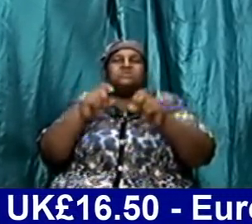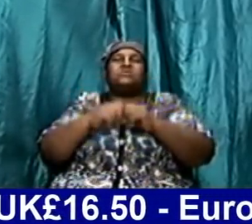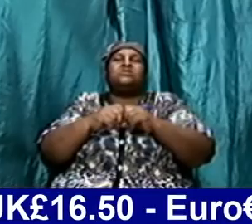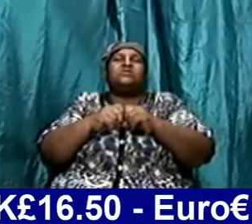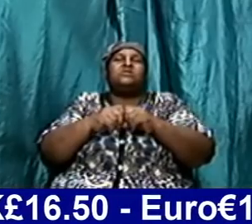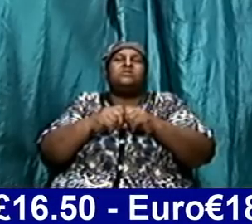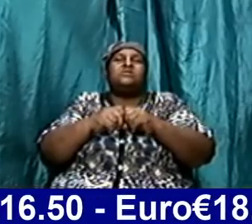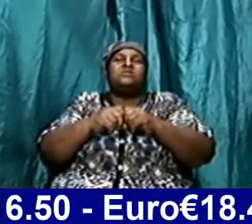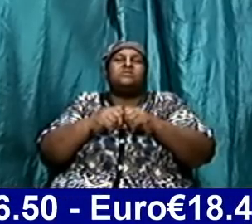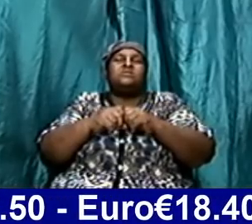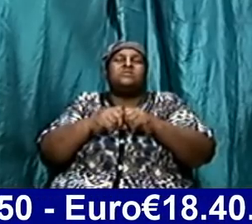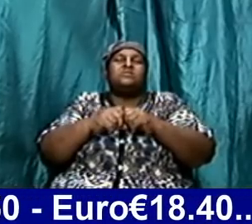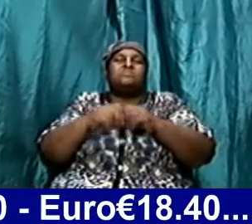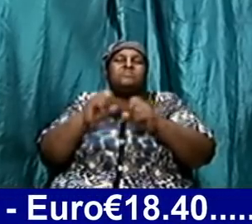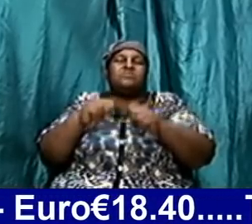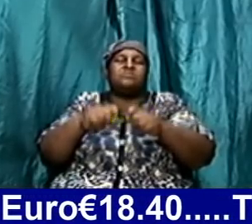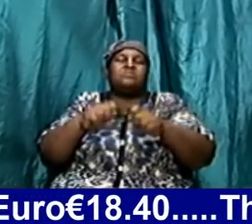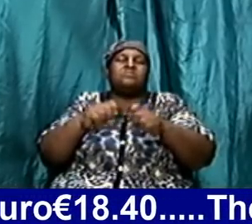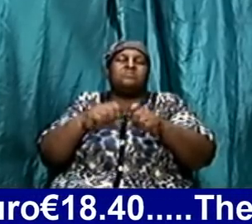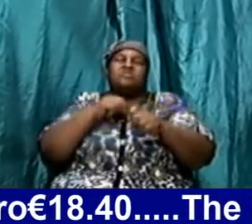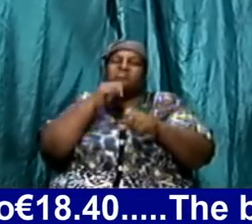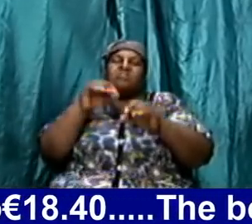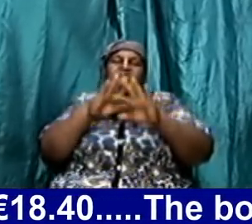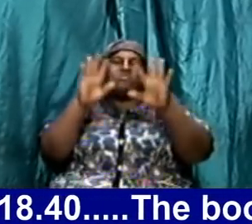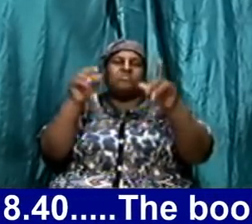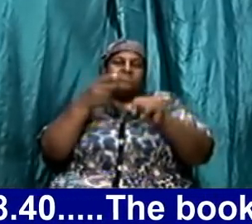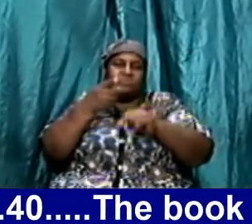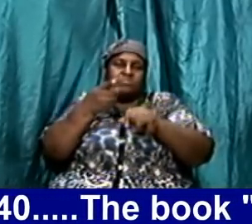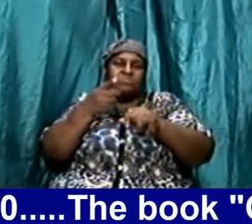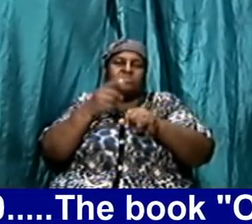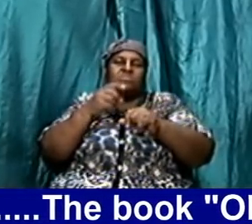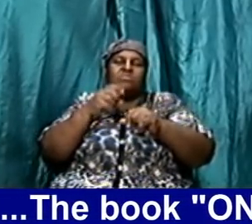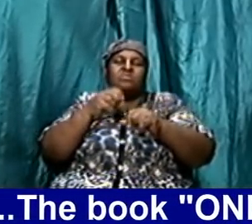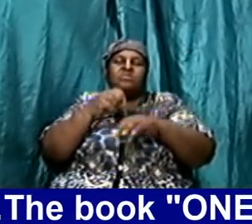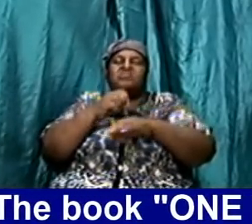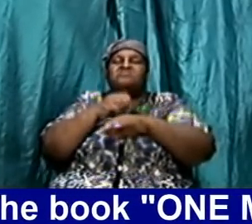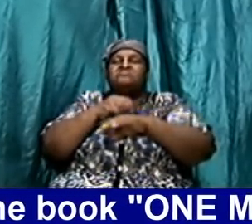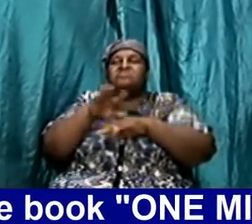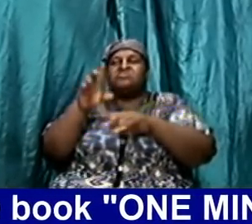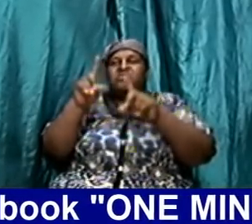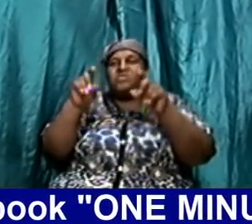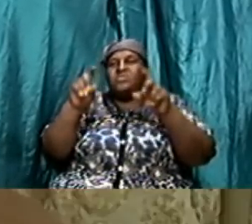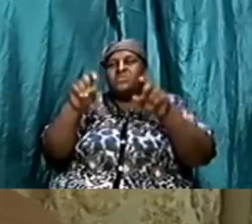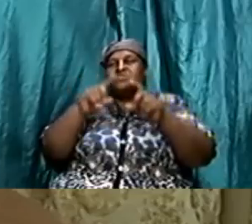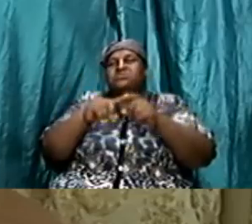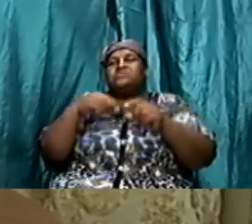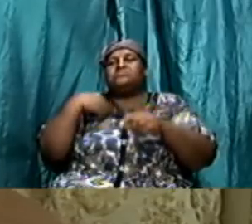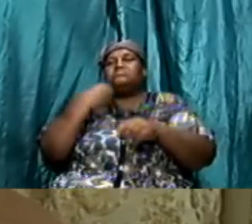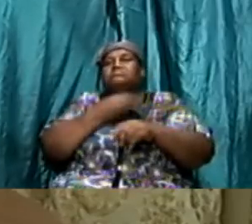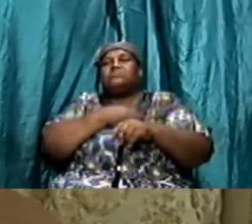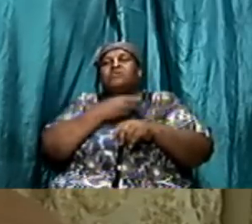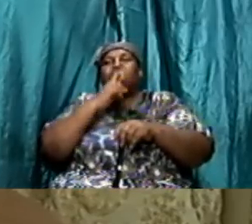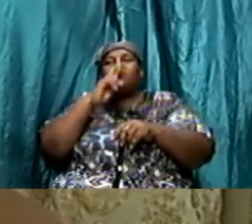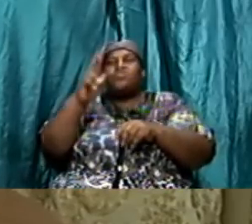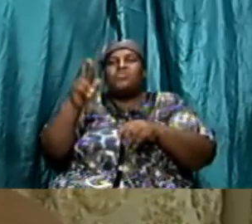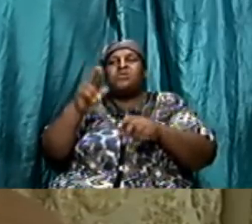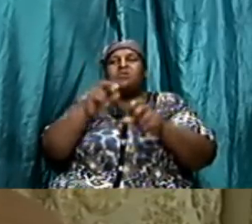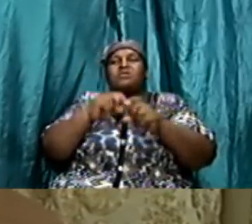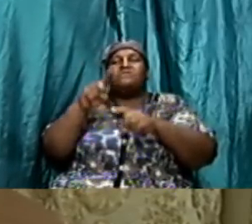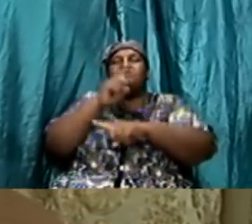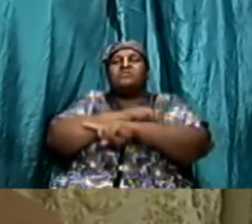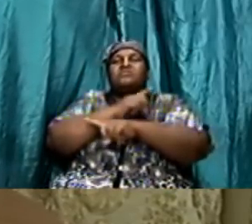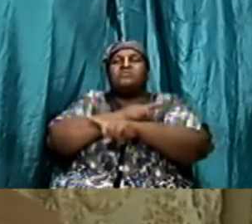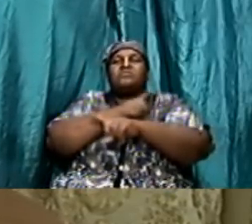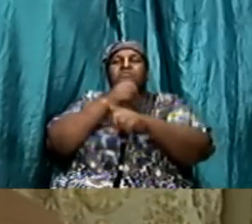area anything that was not clear to you send a question to us because our aim really at the end of the day is to rightly